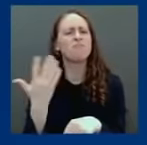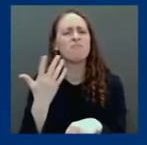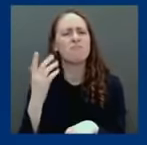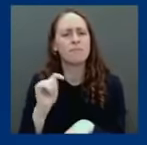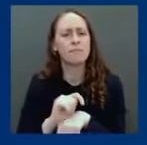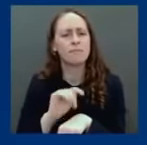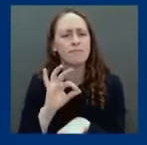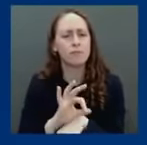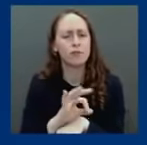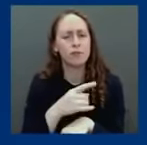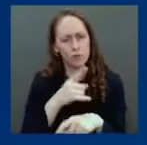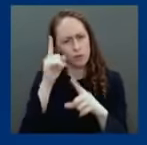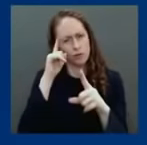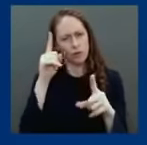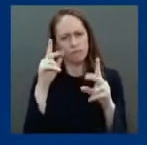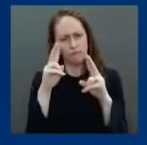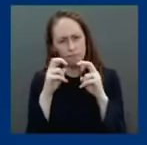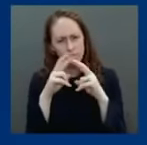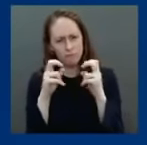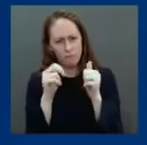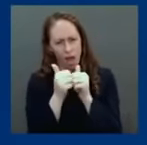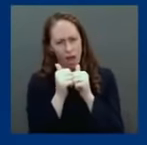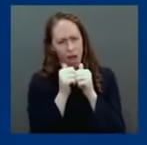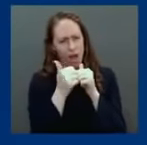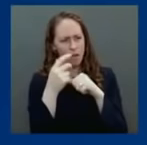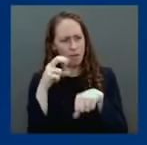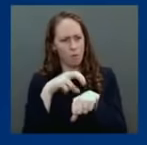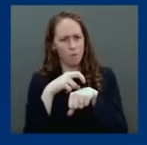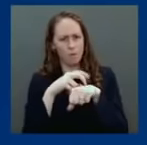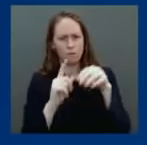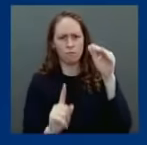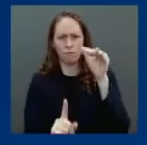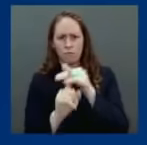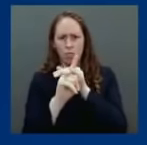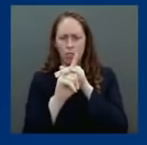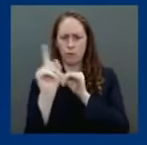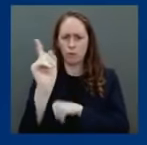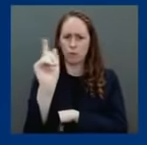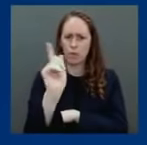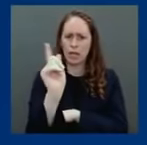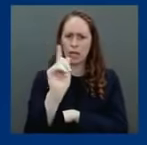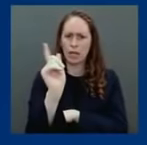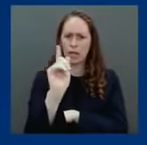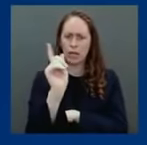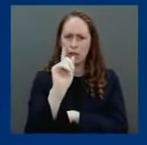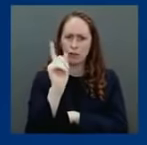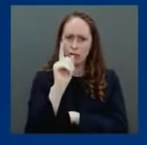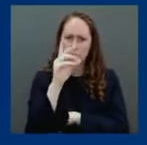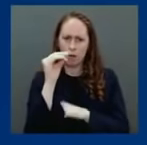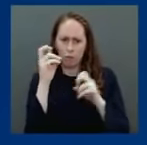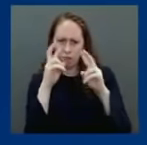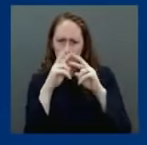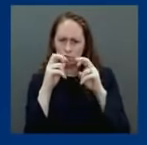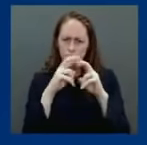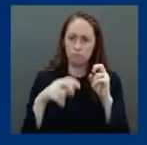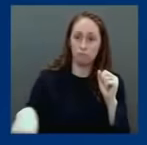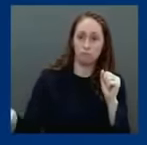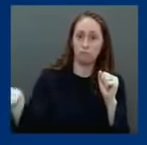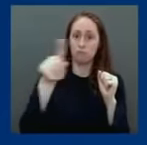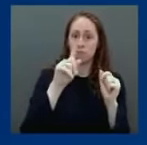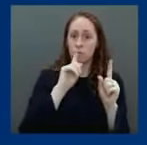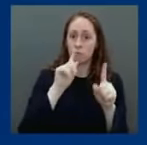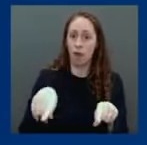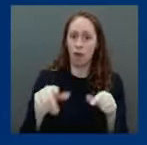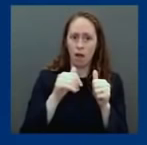also assess the United States' response across both the Trump and Biden administrations. It would be appointed by